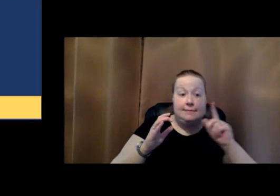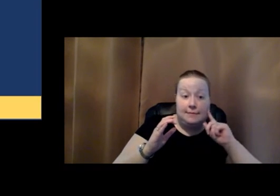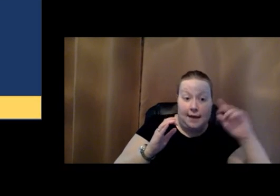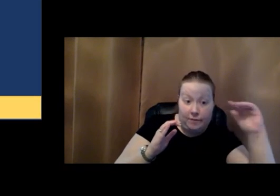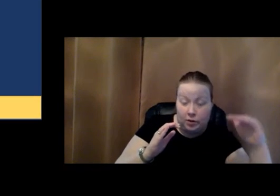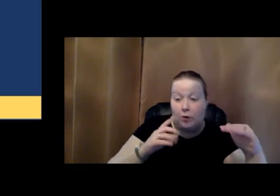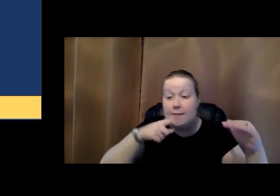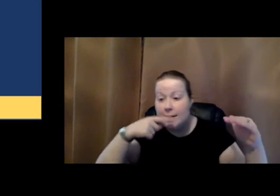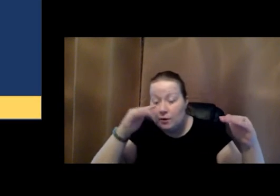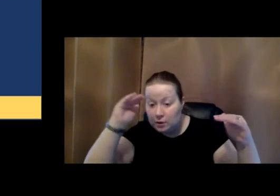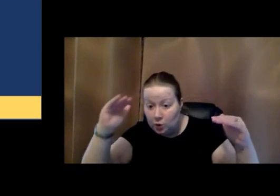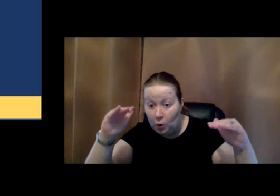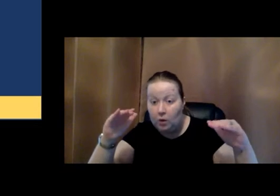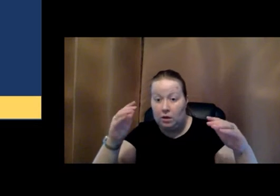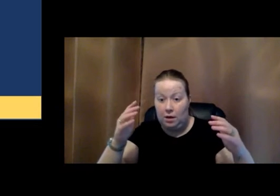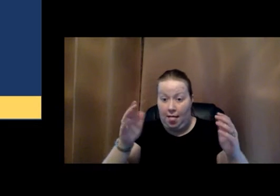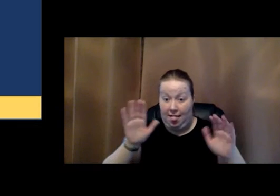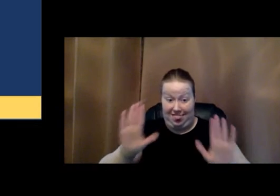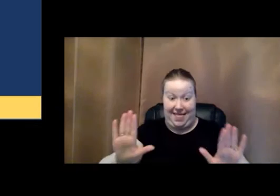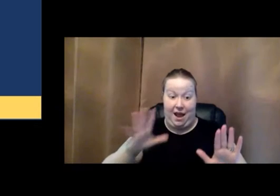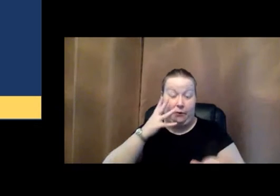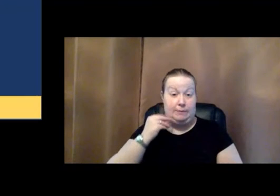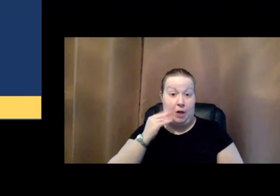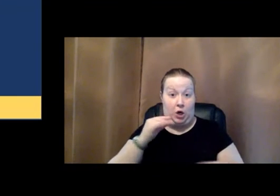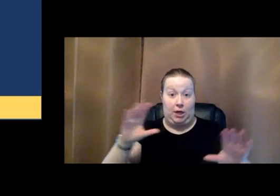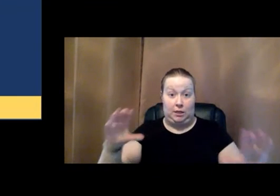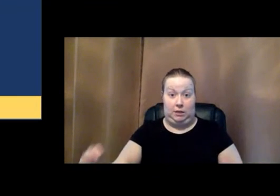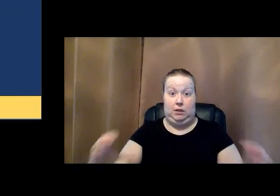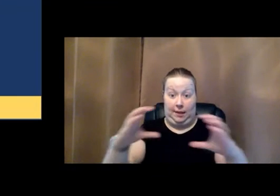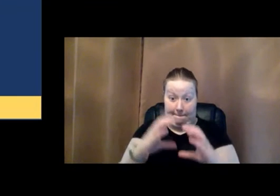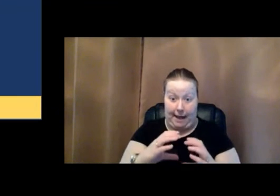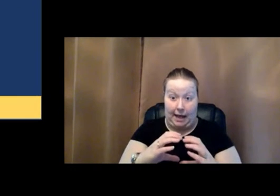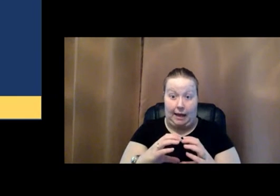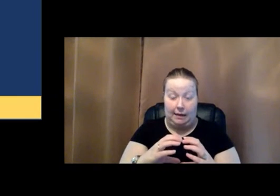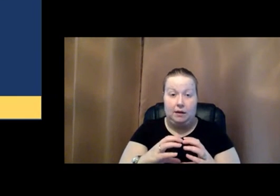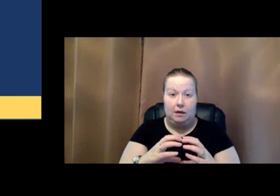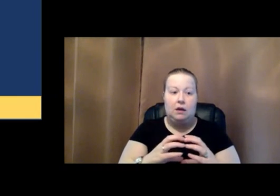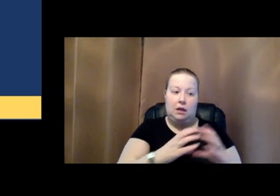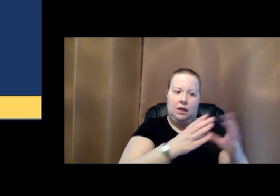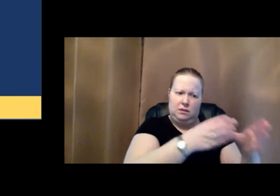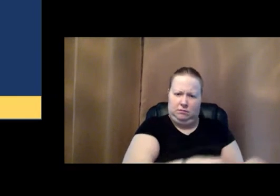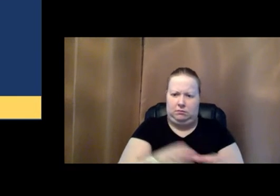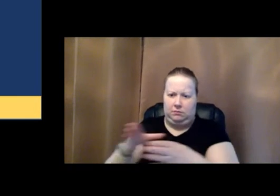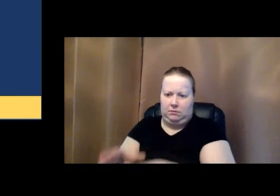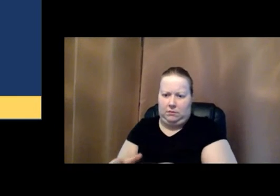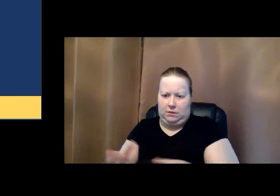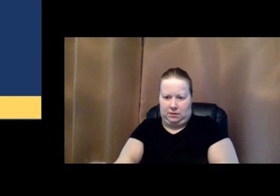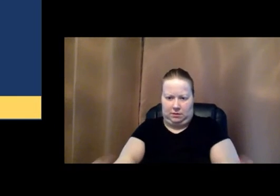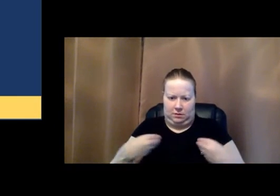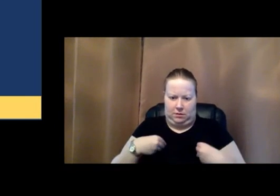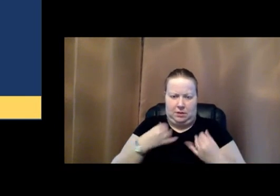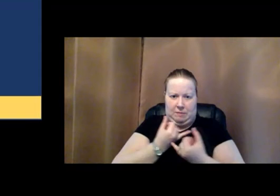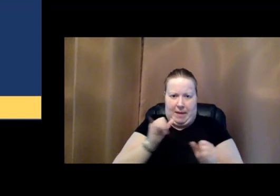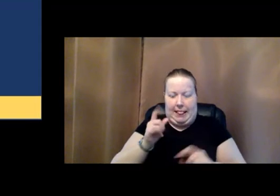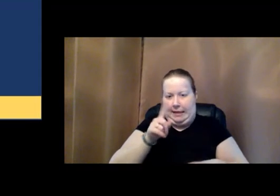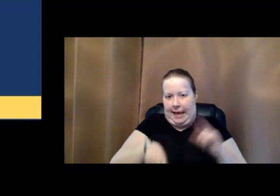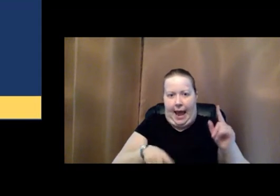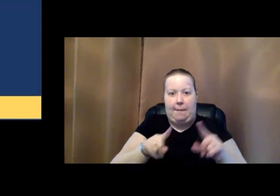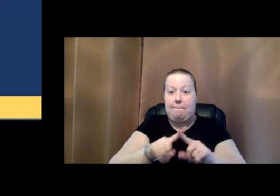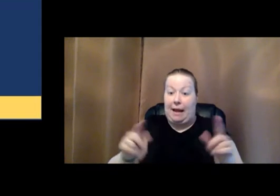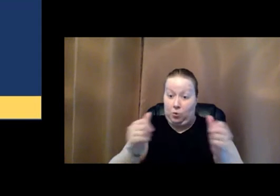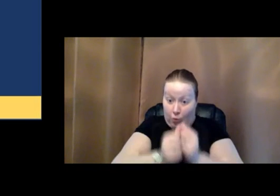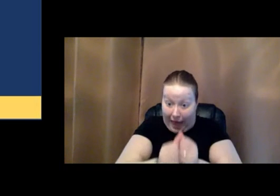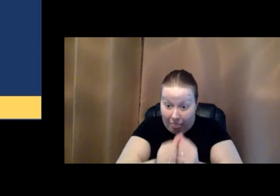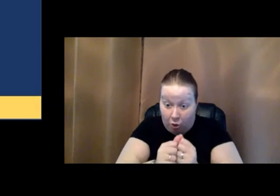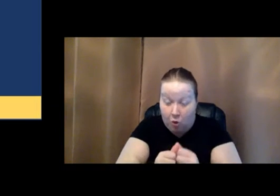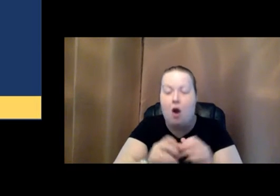we have something that neither could give us independently, but both can give us together. So this code is not co-design effort